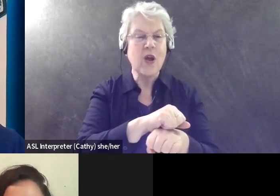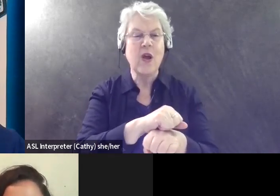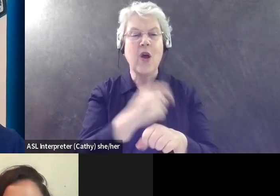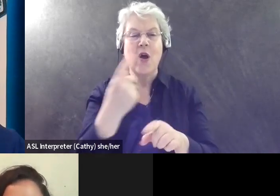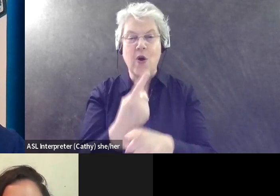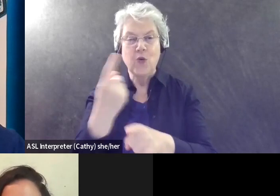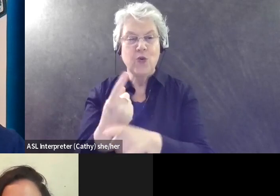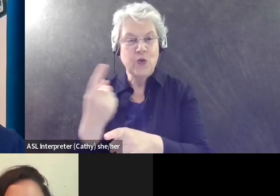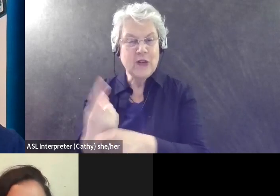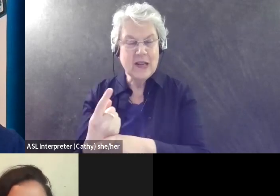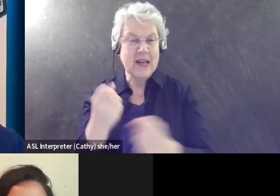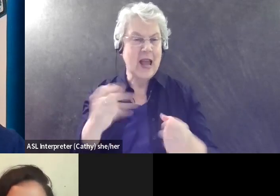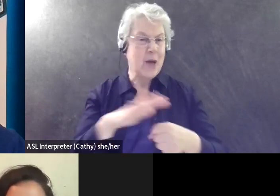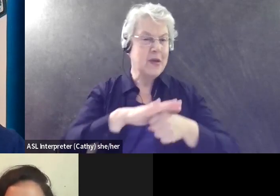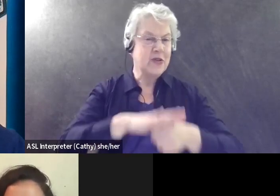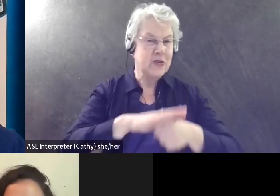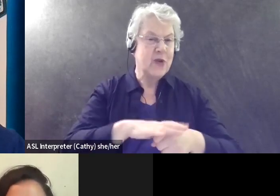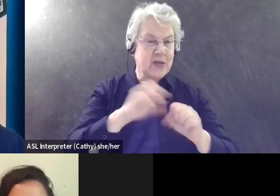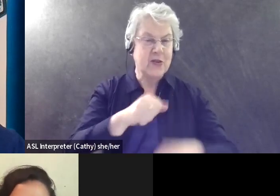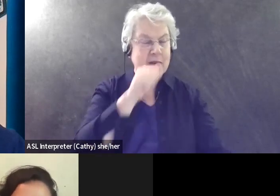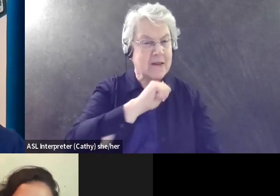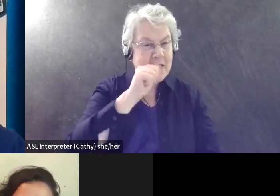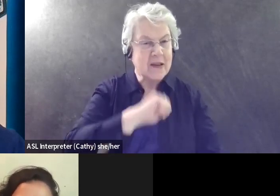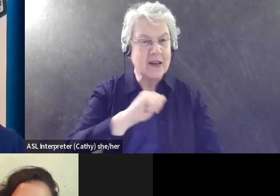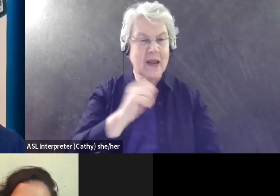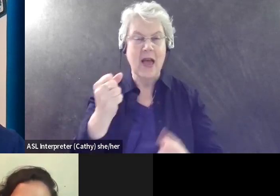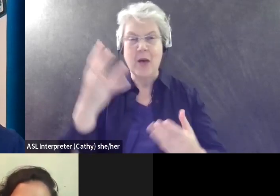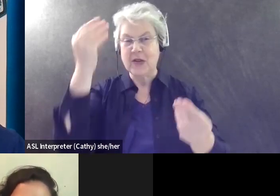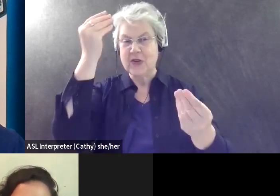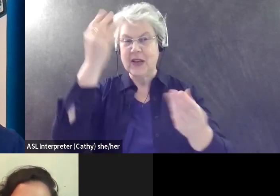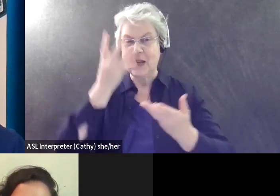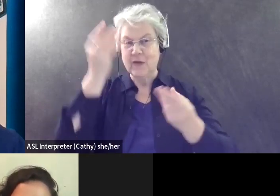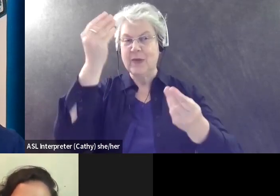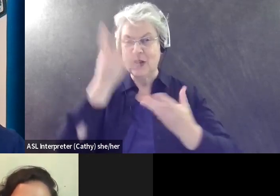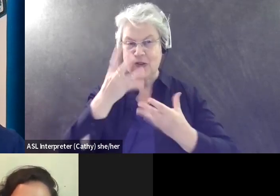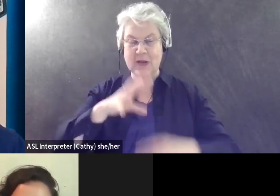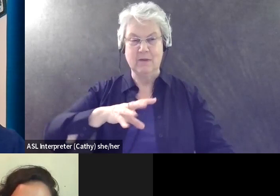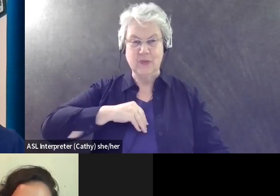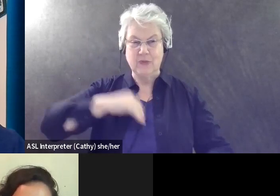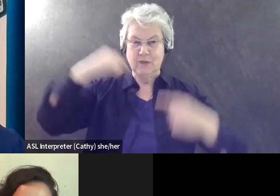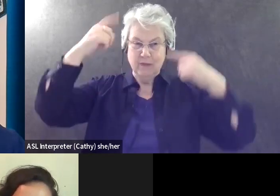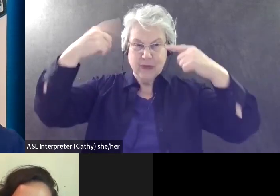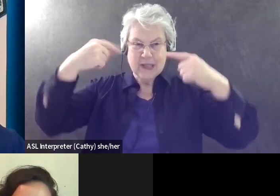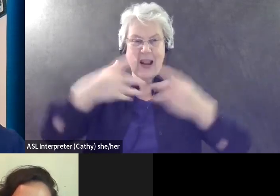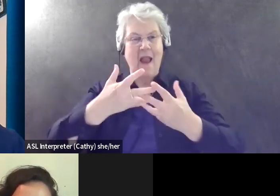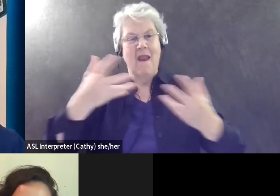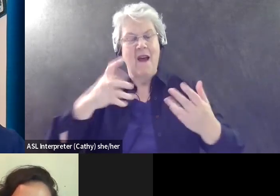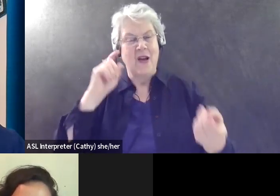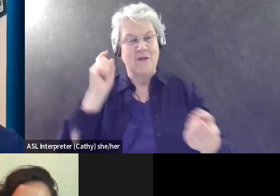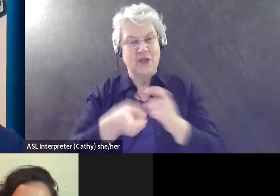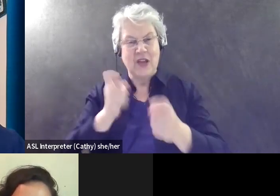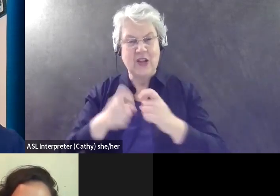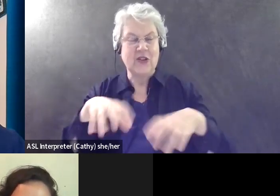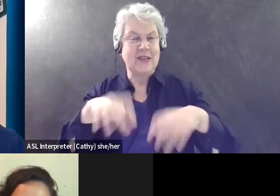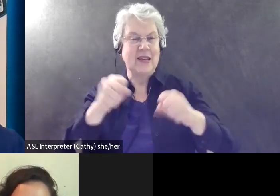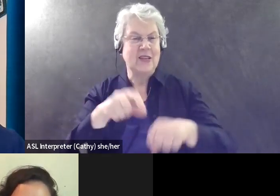stress you're taking, how much information, everything. So it's, it, it's a lot of change. takes a lot of